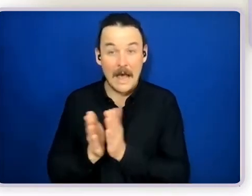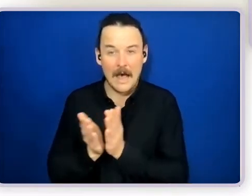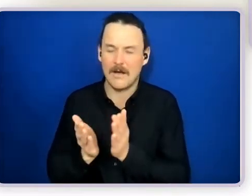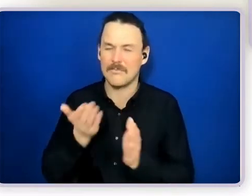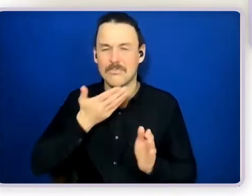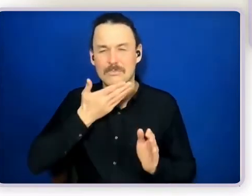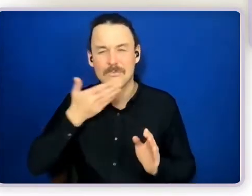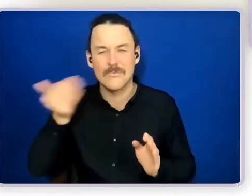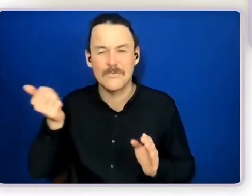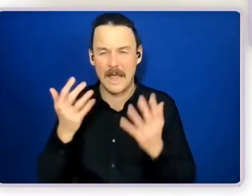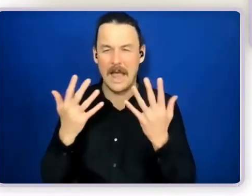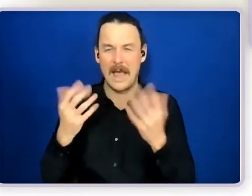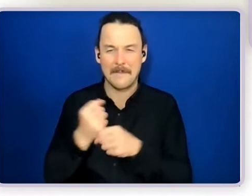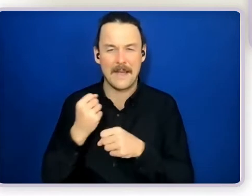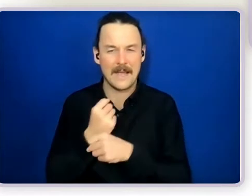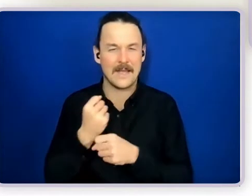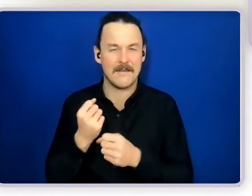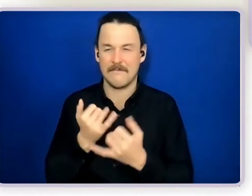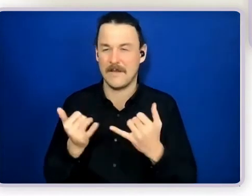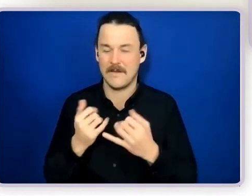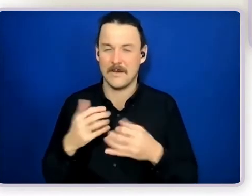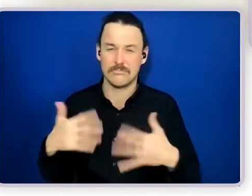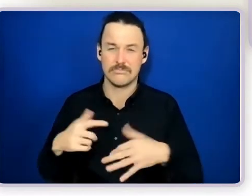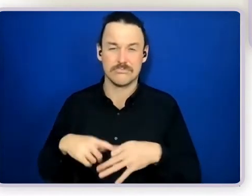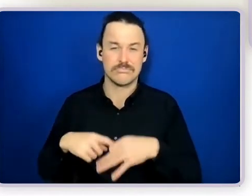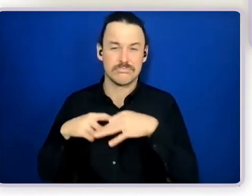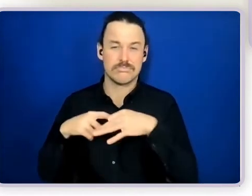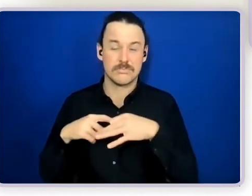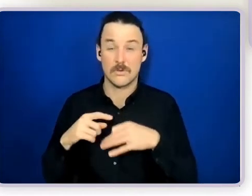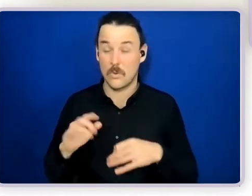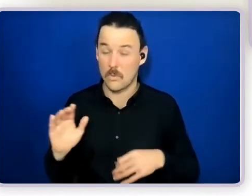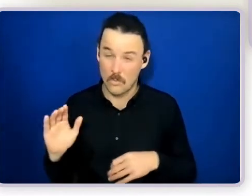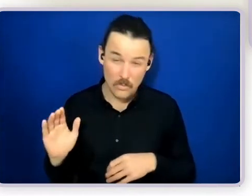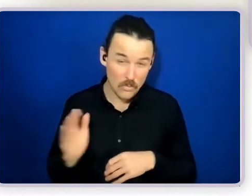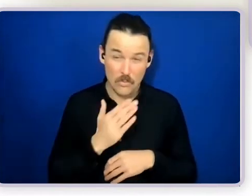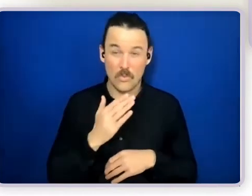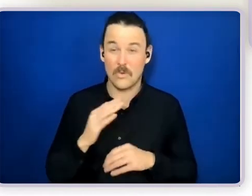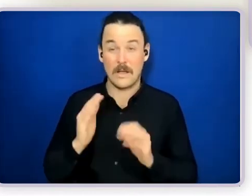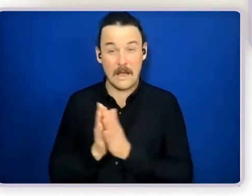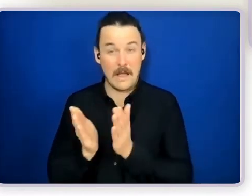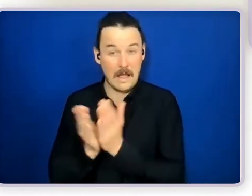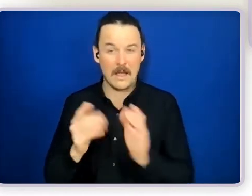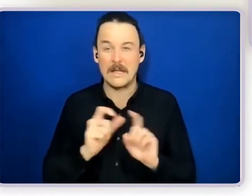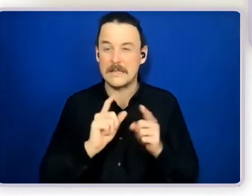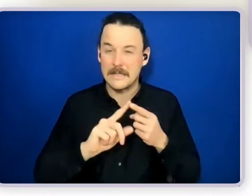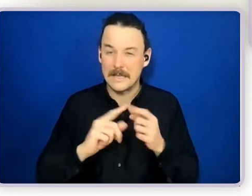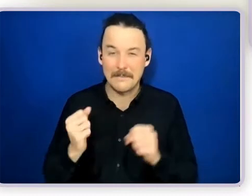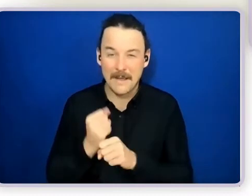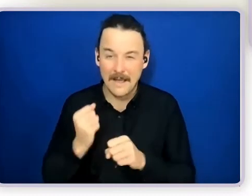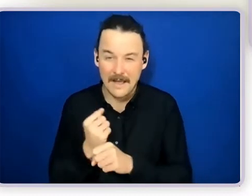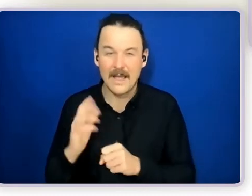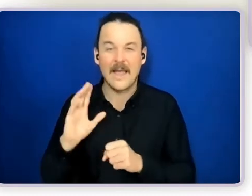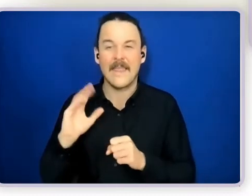quality cards and they've all been made by her. The designs have been made by her and then, you know, reproduced for the use of card sales.